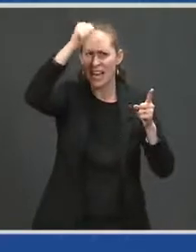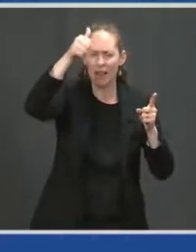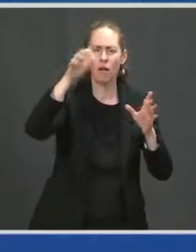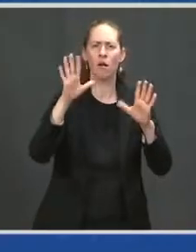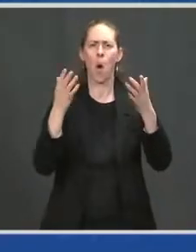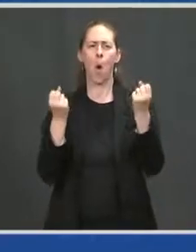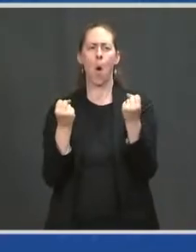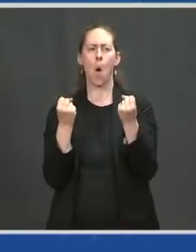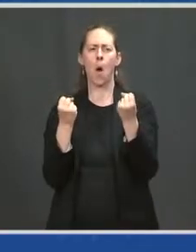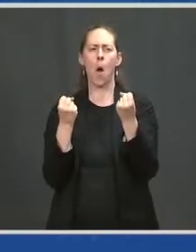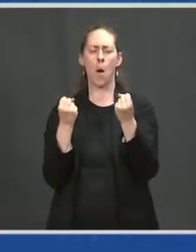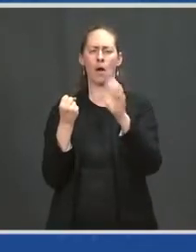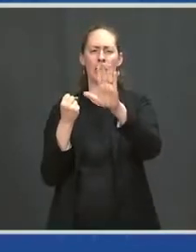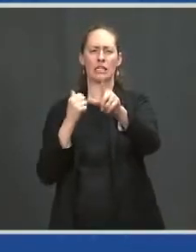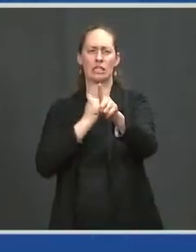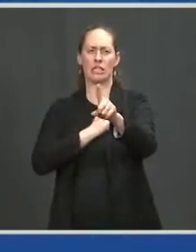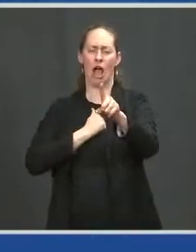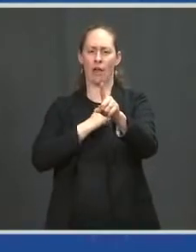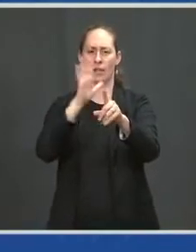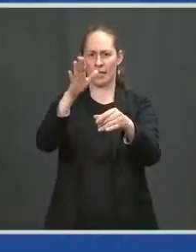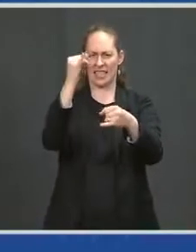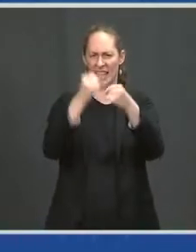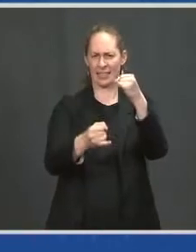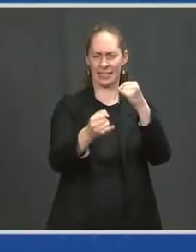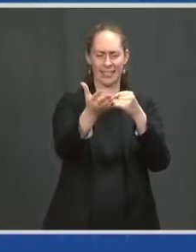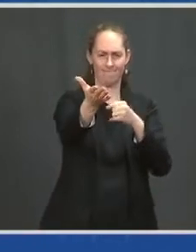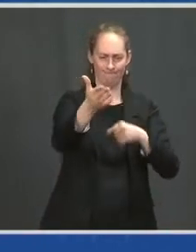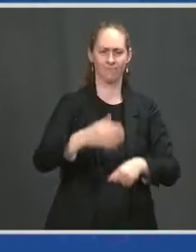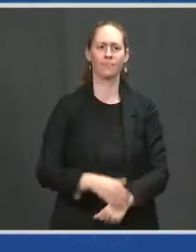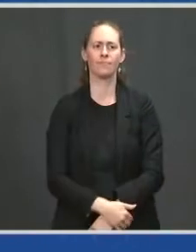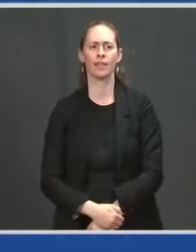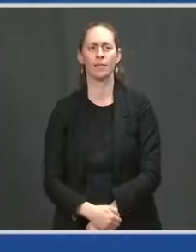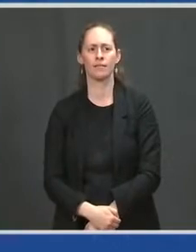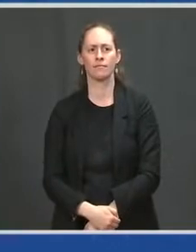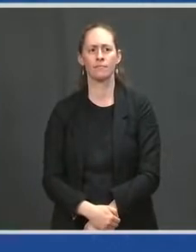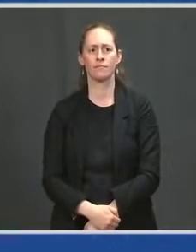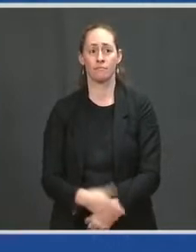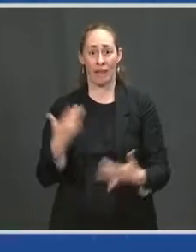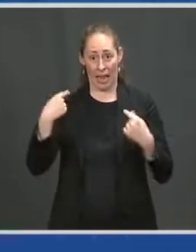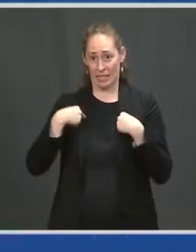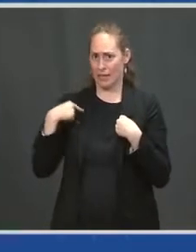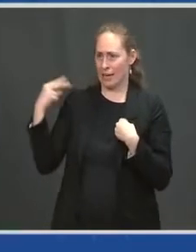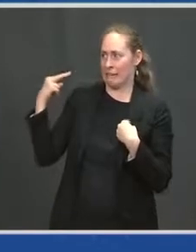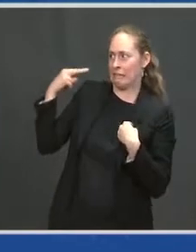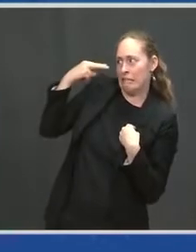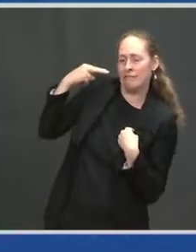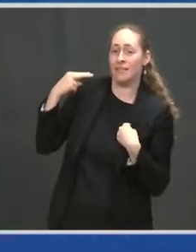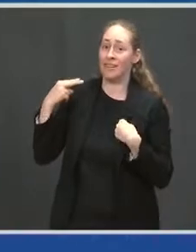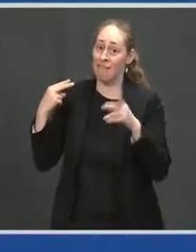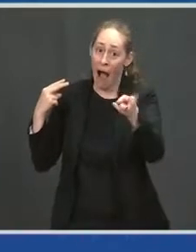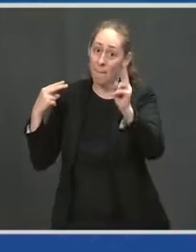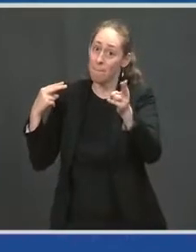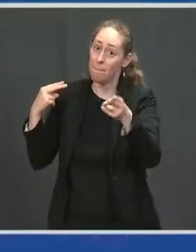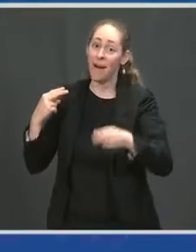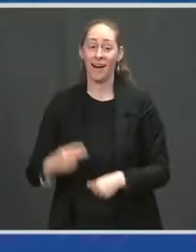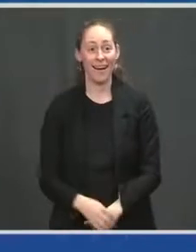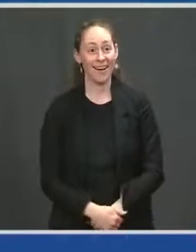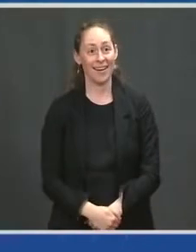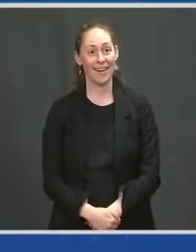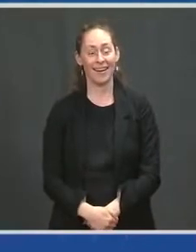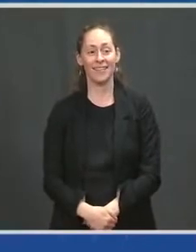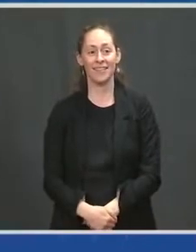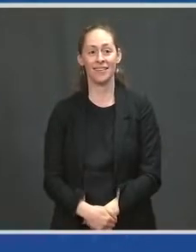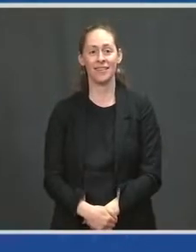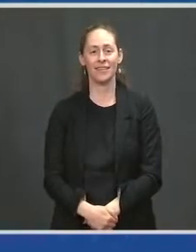I'm sorry. I'm going to just last question I'll take. And I'm really going to be in trouble with regard to India. I spoke at length